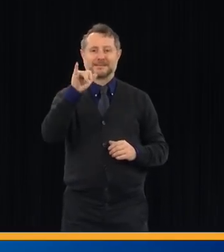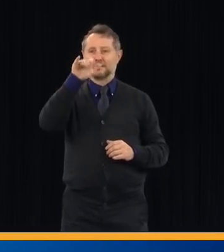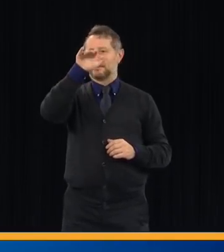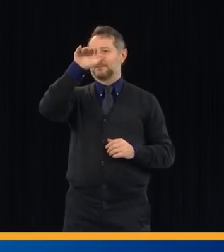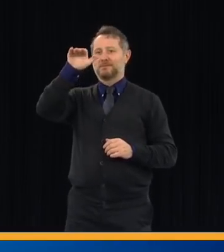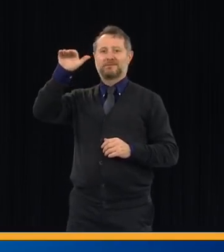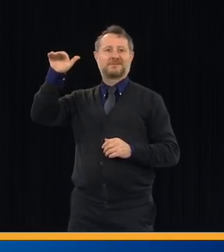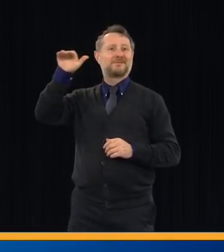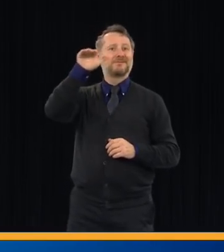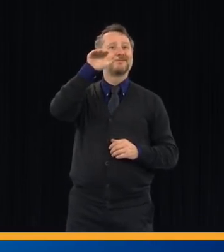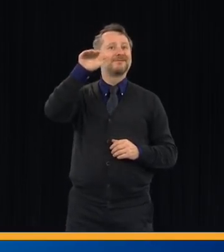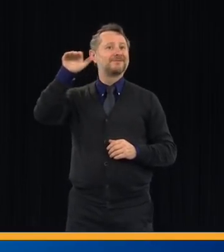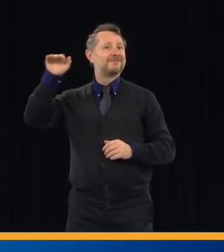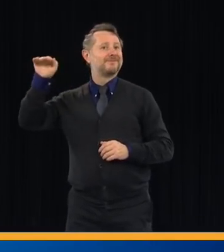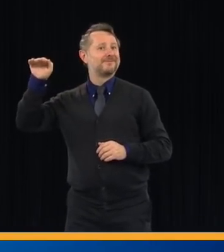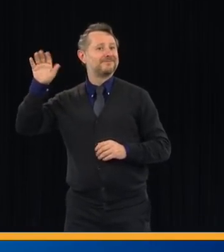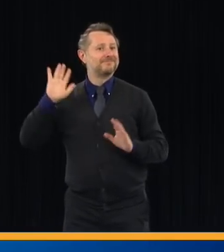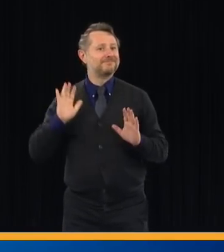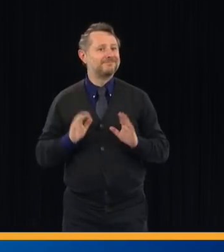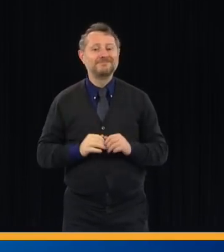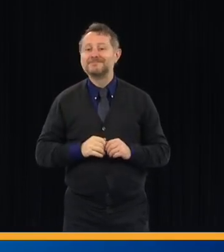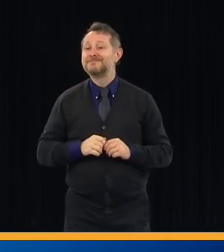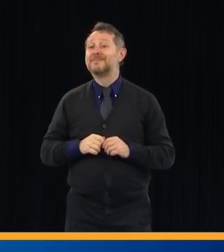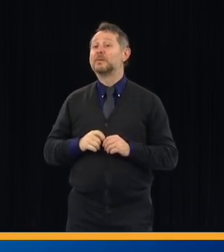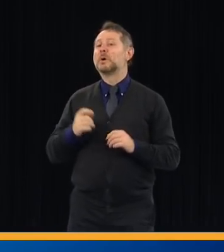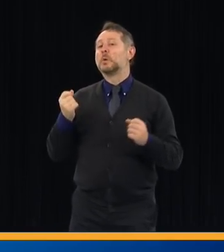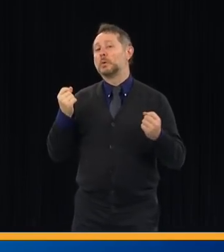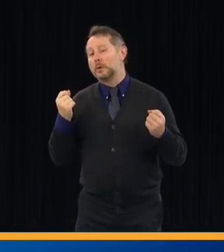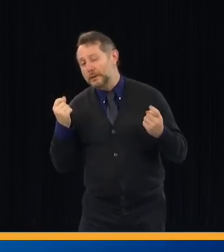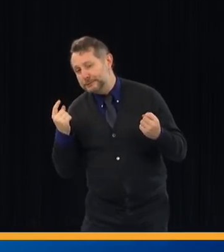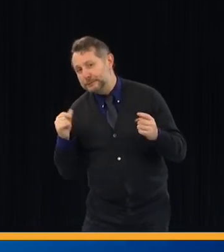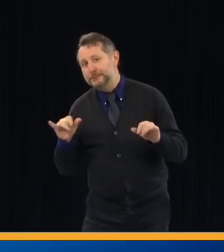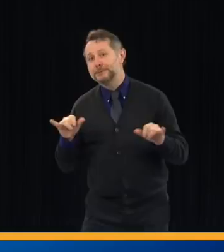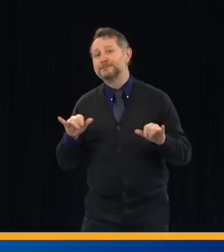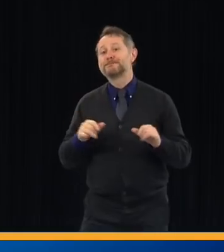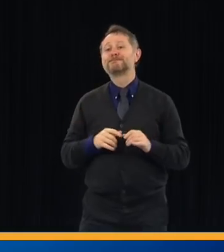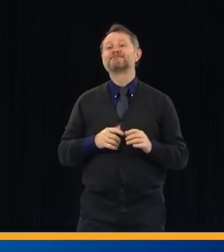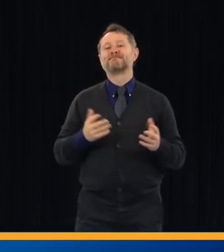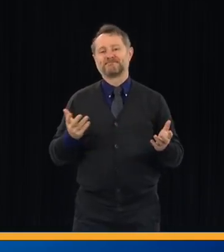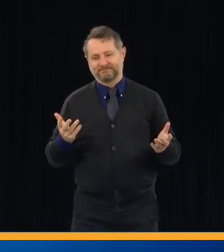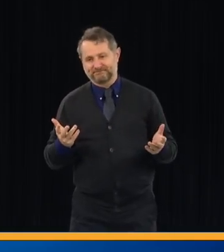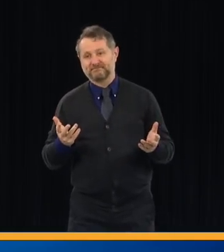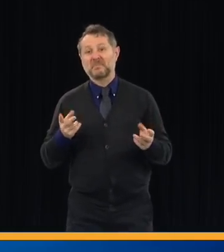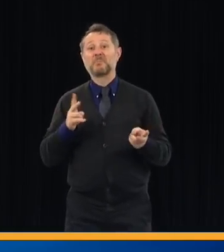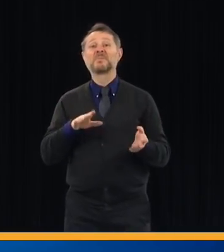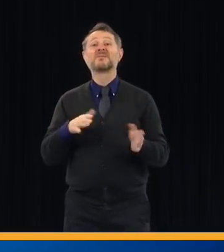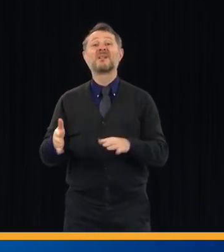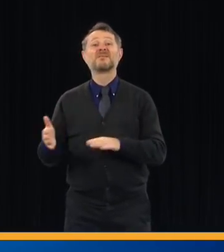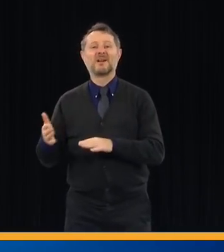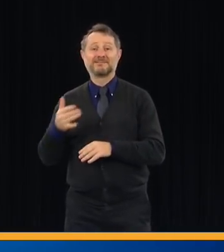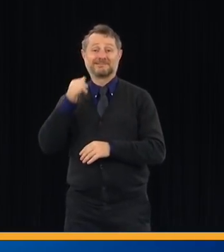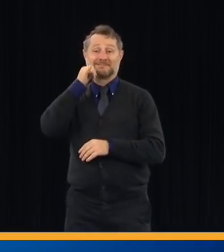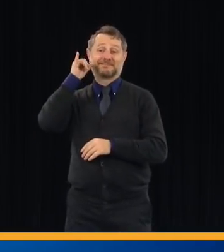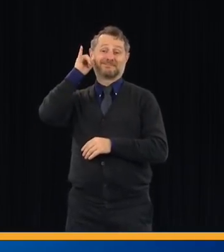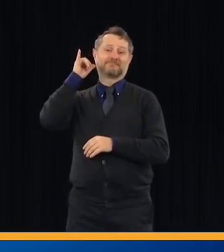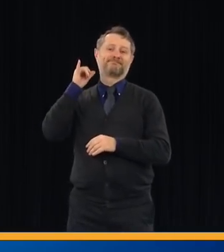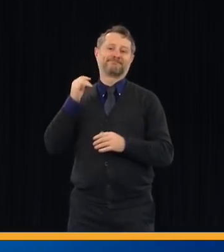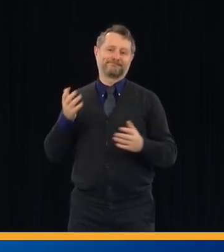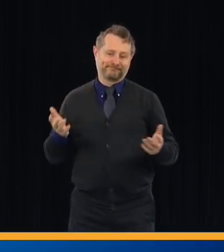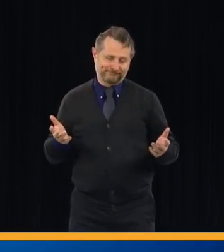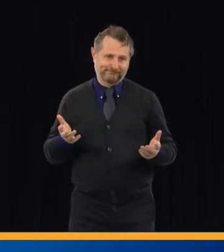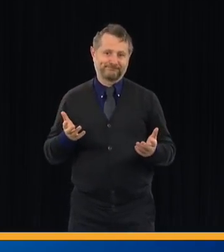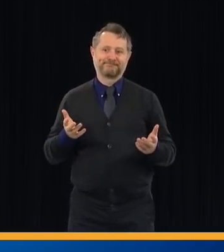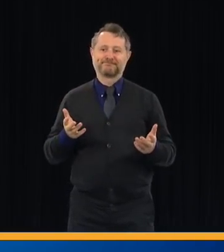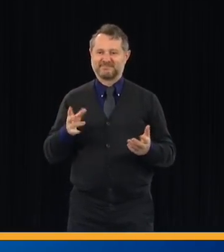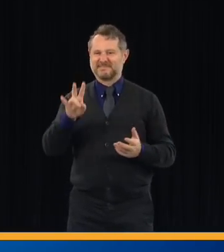And you're also seeing a recurrence of the terrible news, which is the number of lives lost, which